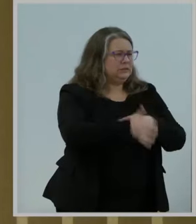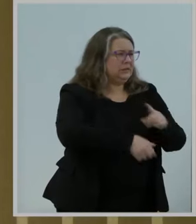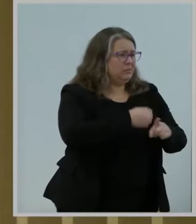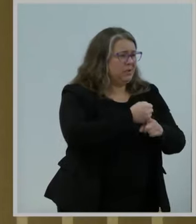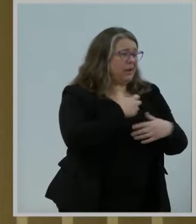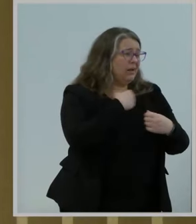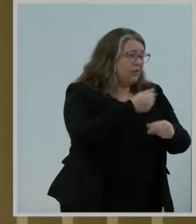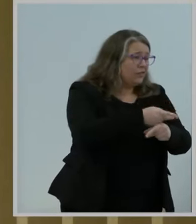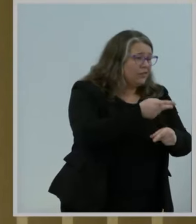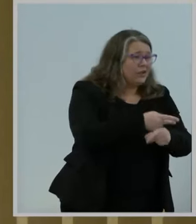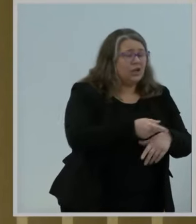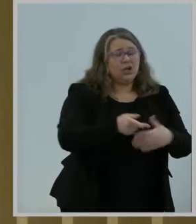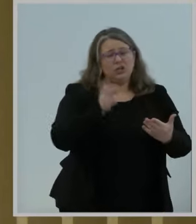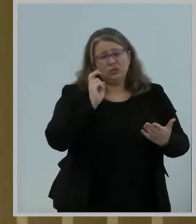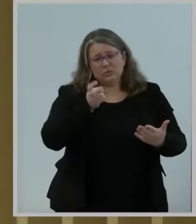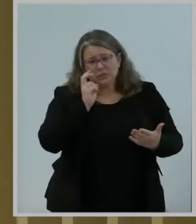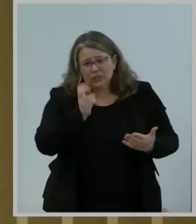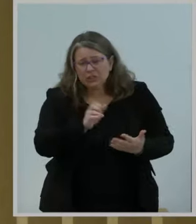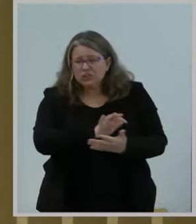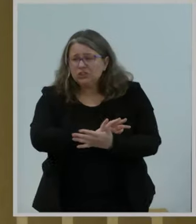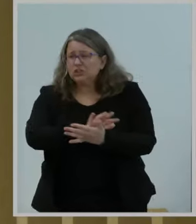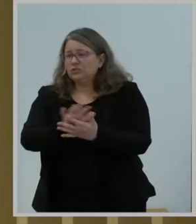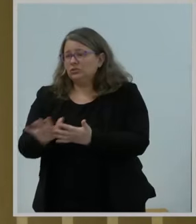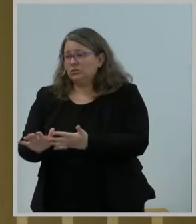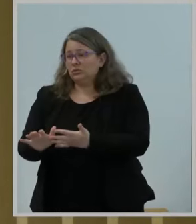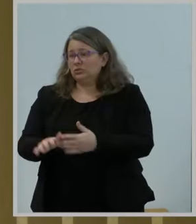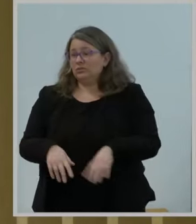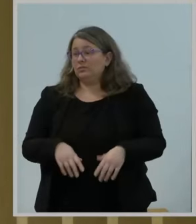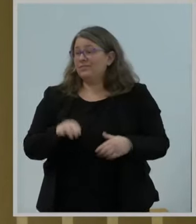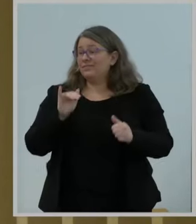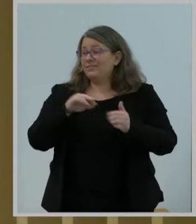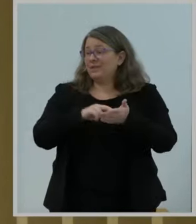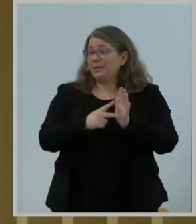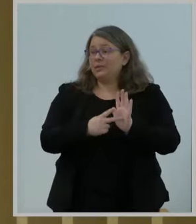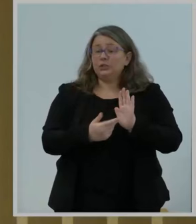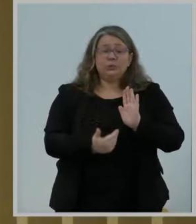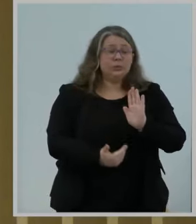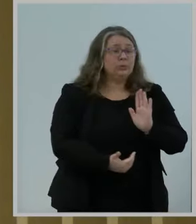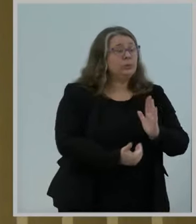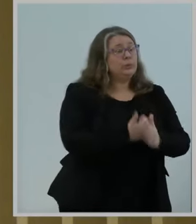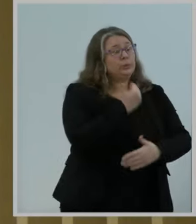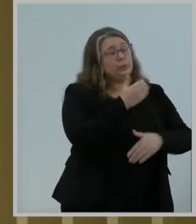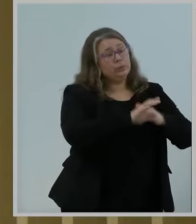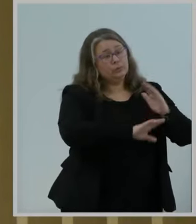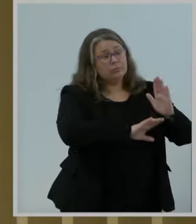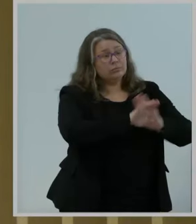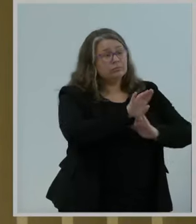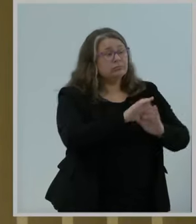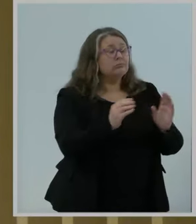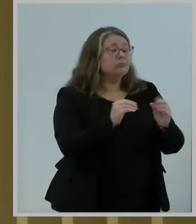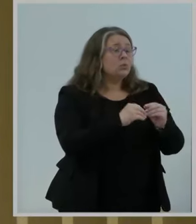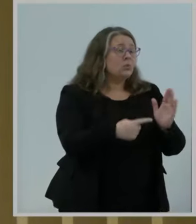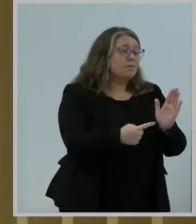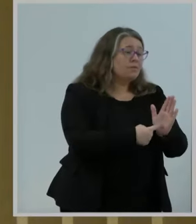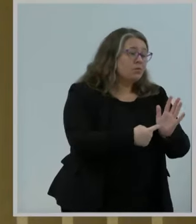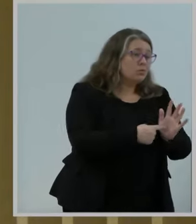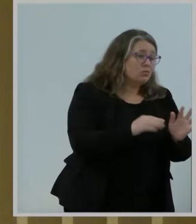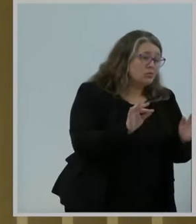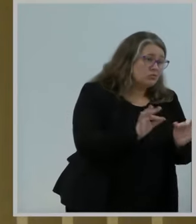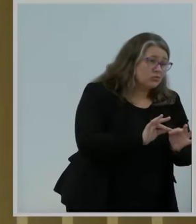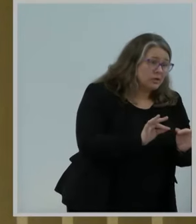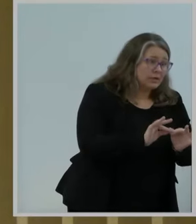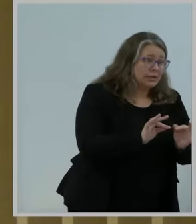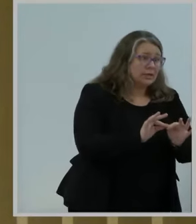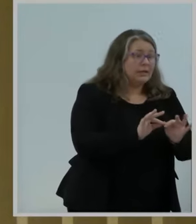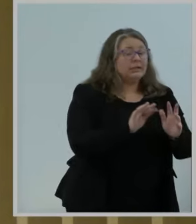also began to climb as newer and more affordable devices offered fresh ways to make life safer, more convenient, more enriching,